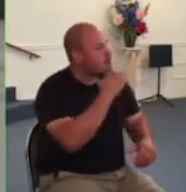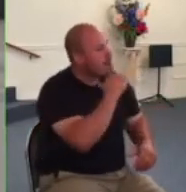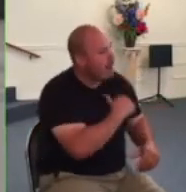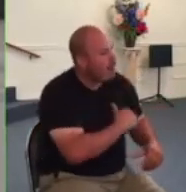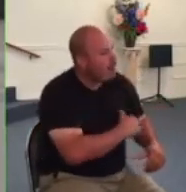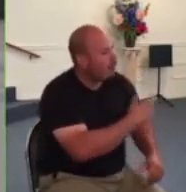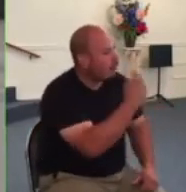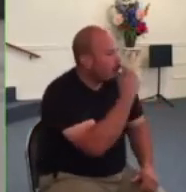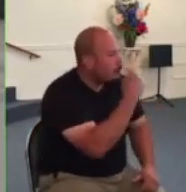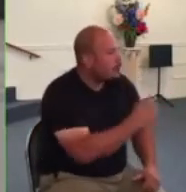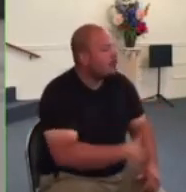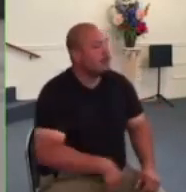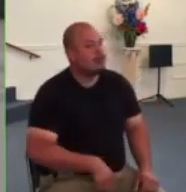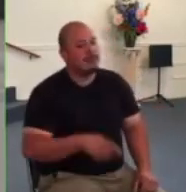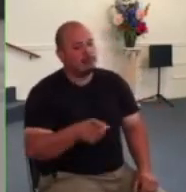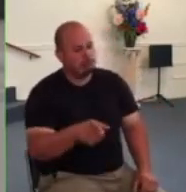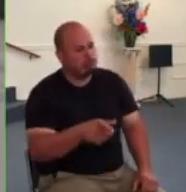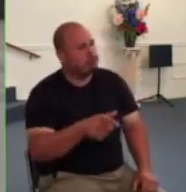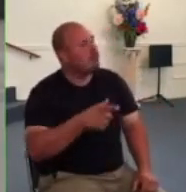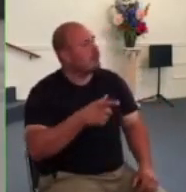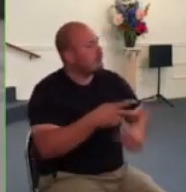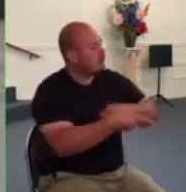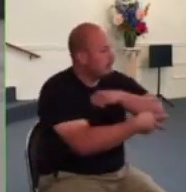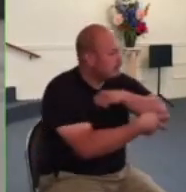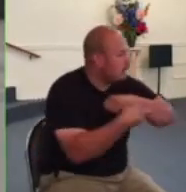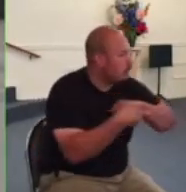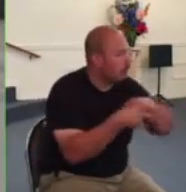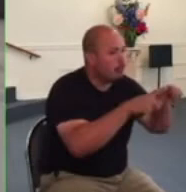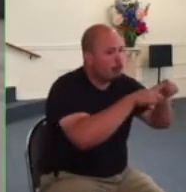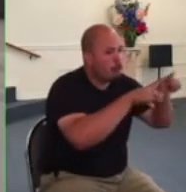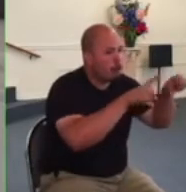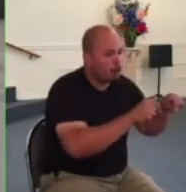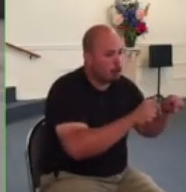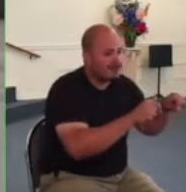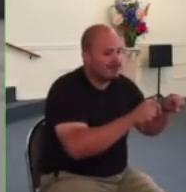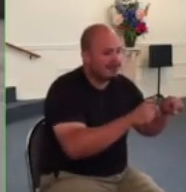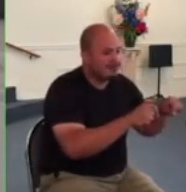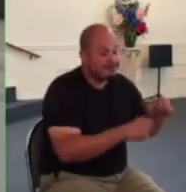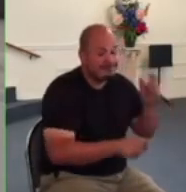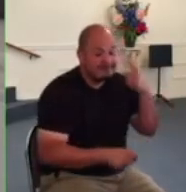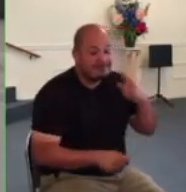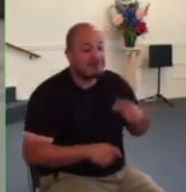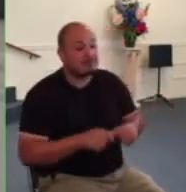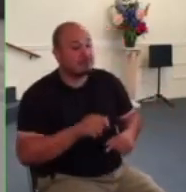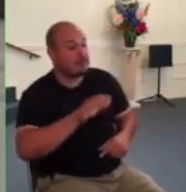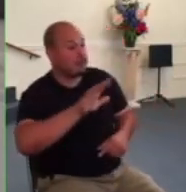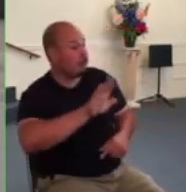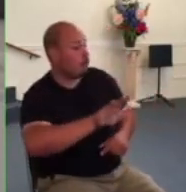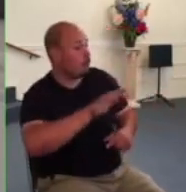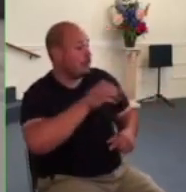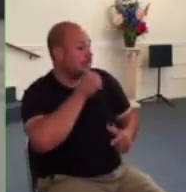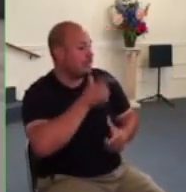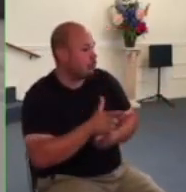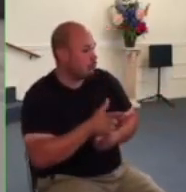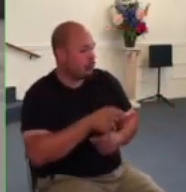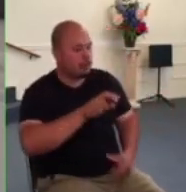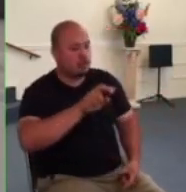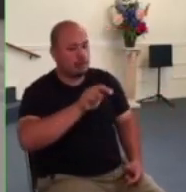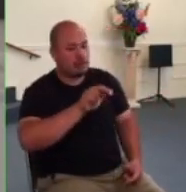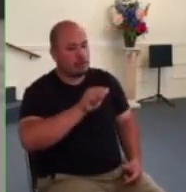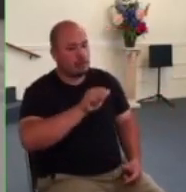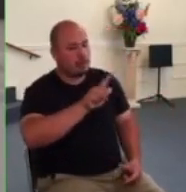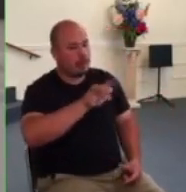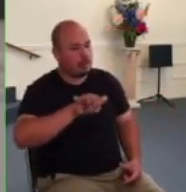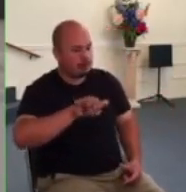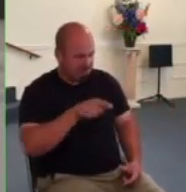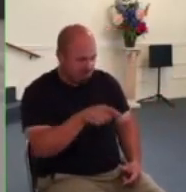nazis her sister nollie hid jews in her home too but when the germans asked